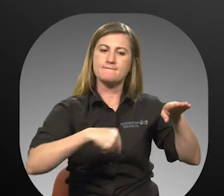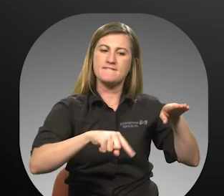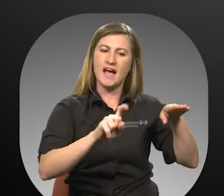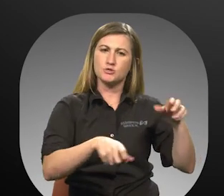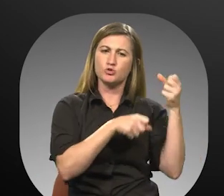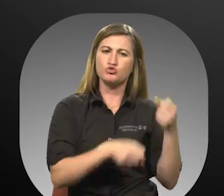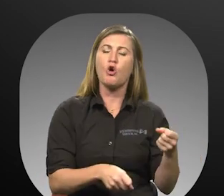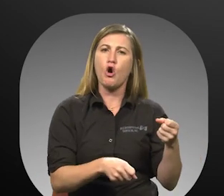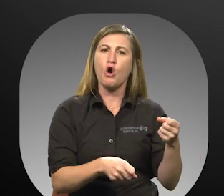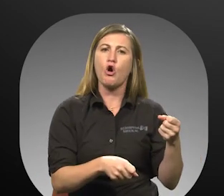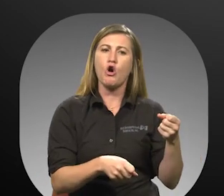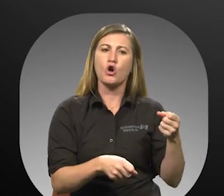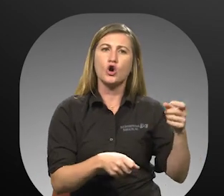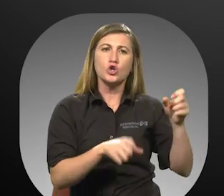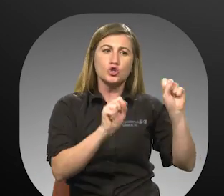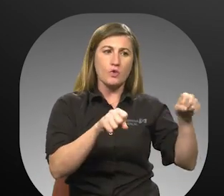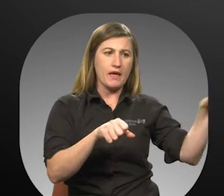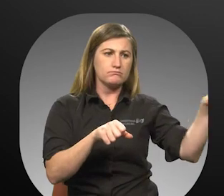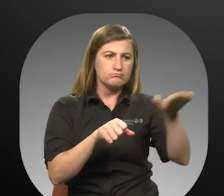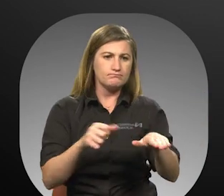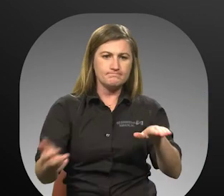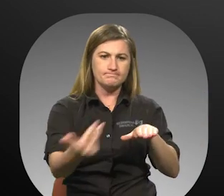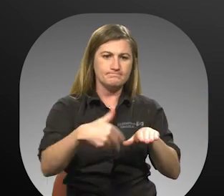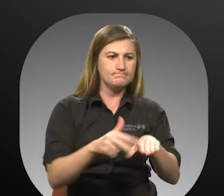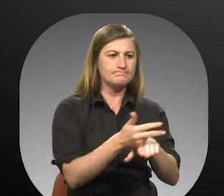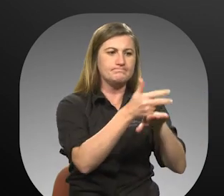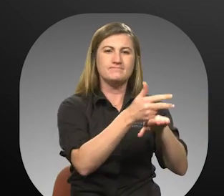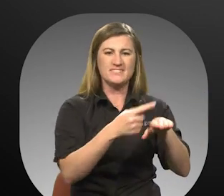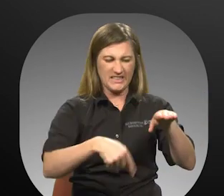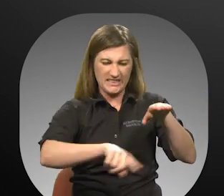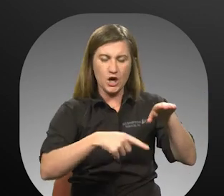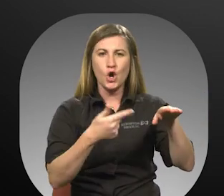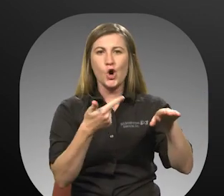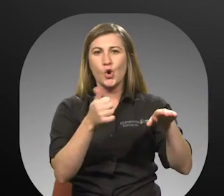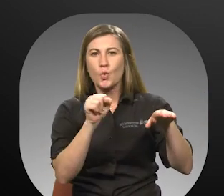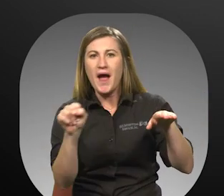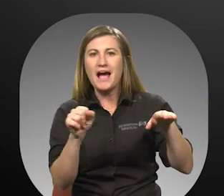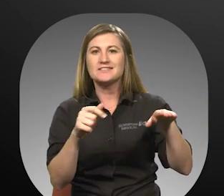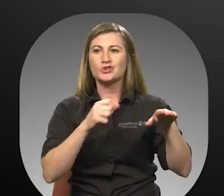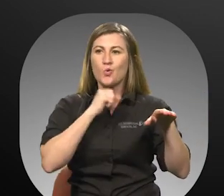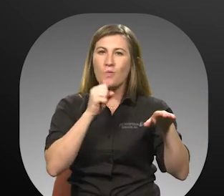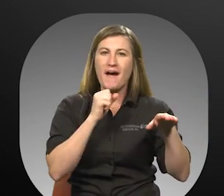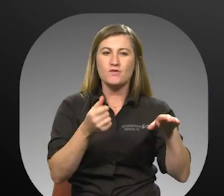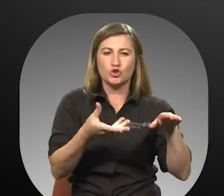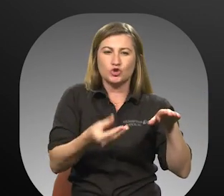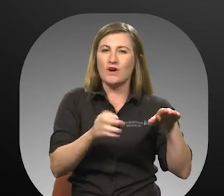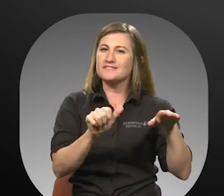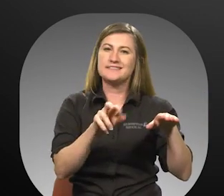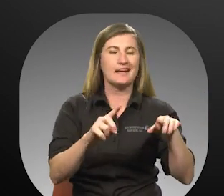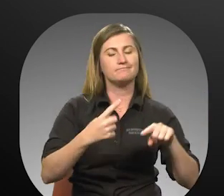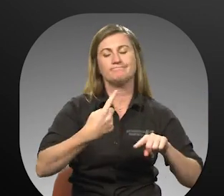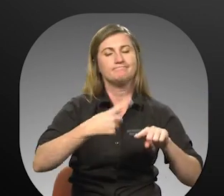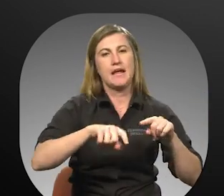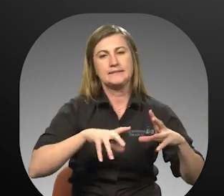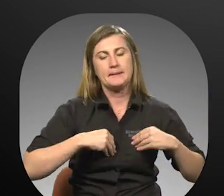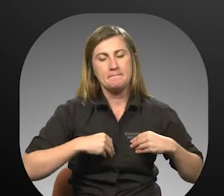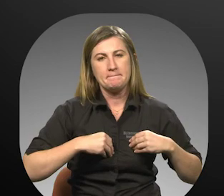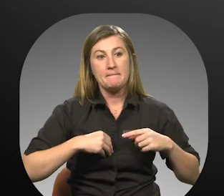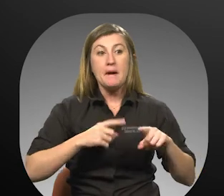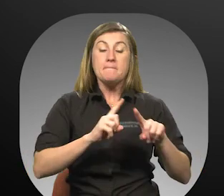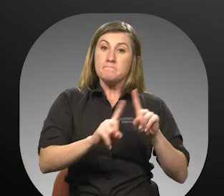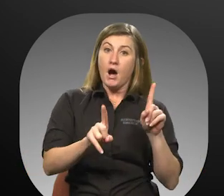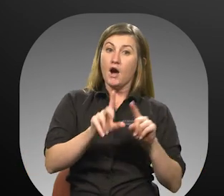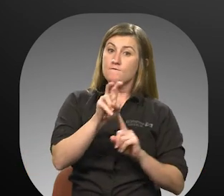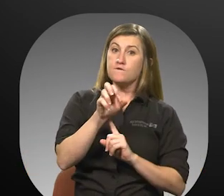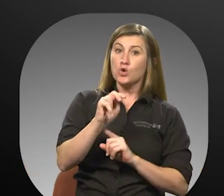approach to the wheelchair lift. Grass, gravel, and soft sand are not acceptable surfaces, but Votran will make every